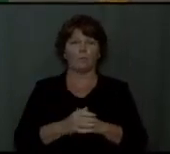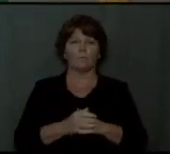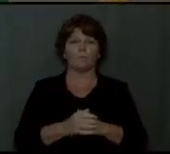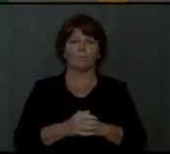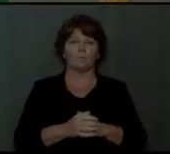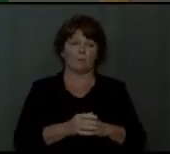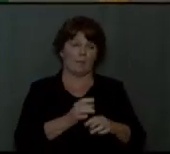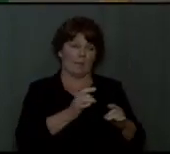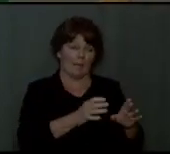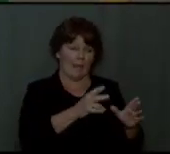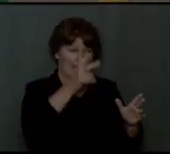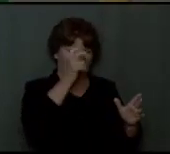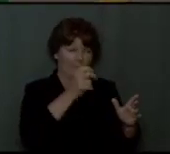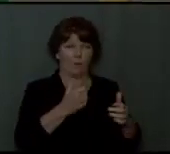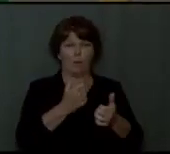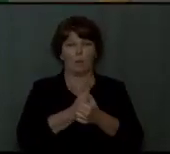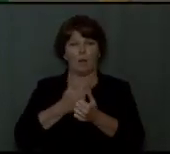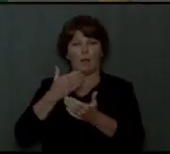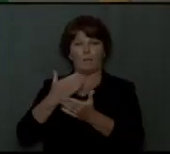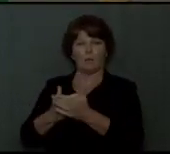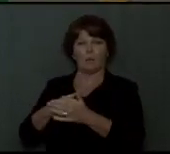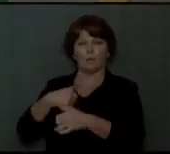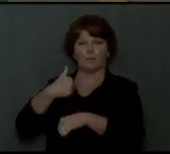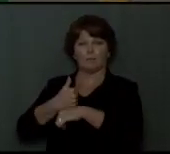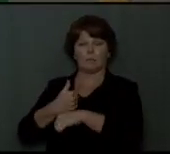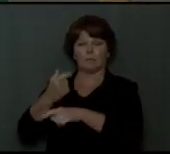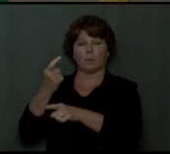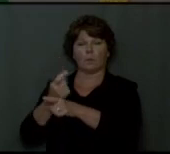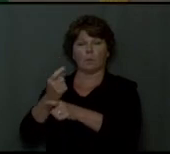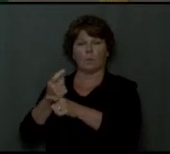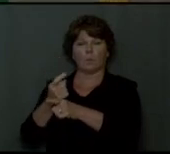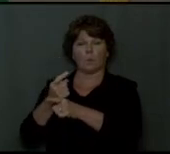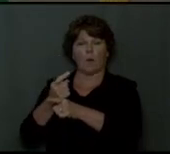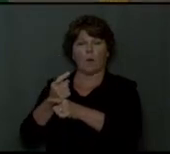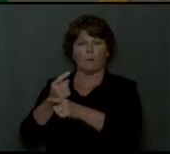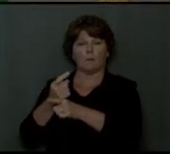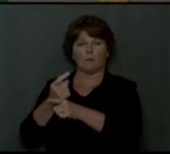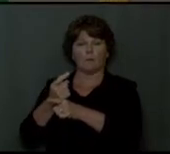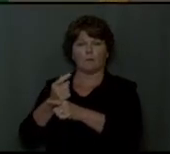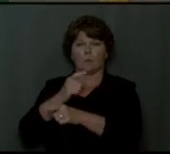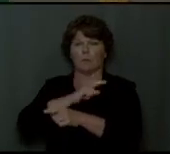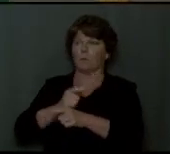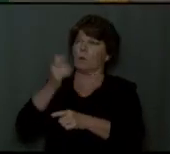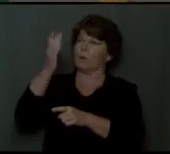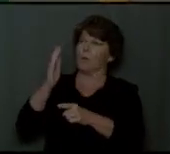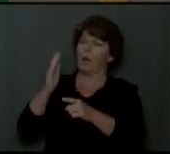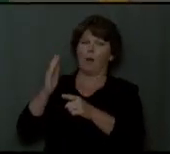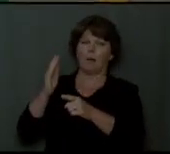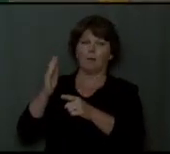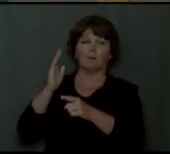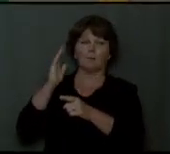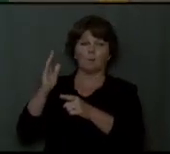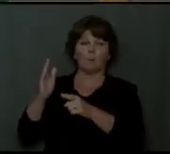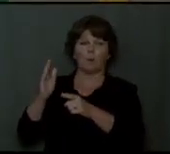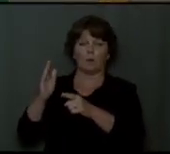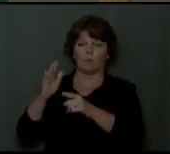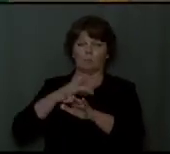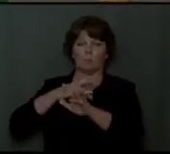evil and love good, and establish justice in the gate. It may be the Lord, the God of hosts, will be gracious to the remnant